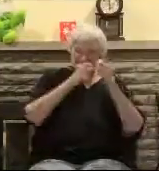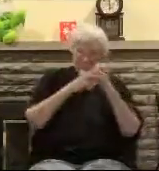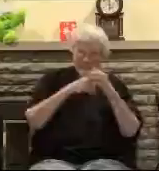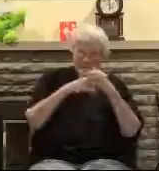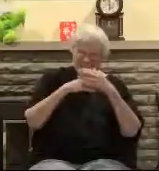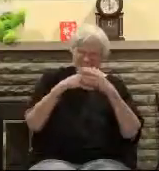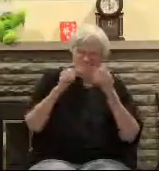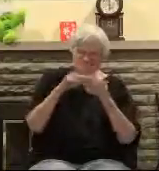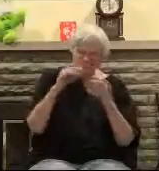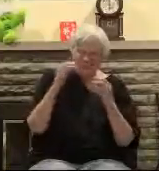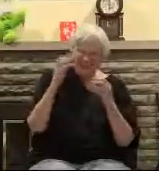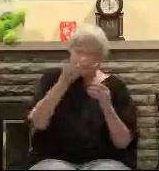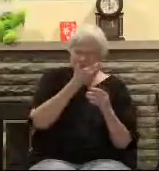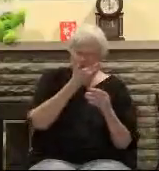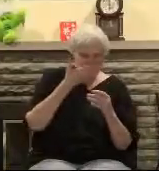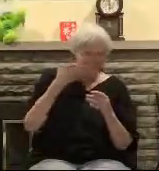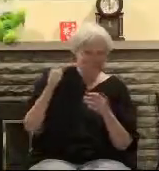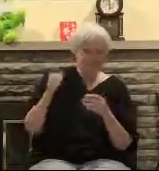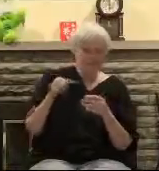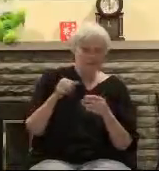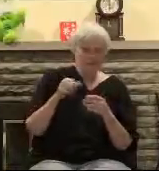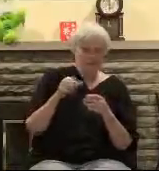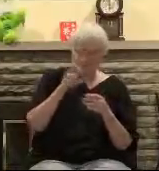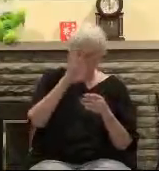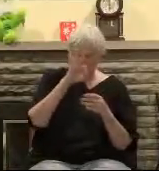You know I love chocolate bunnies